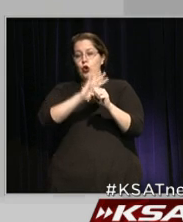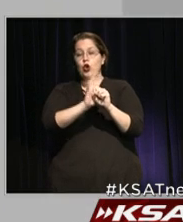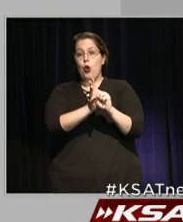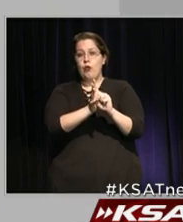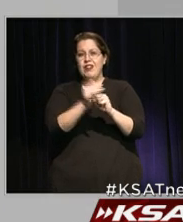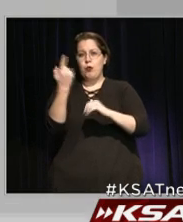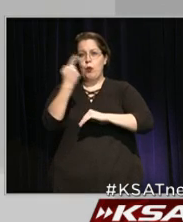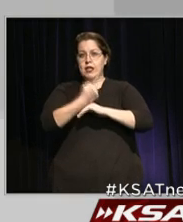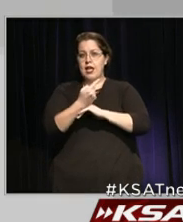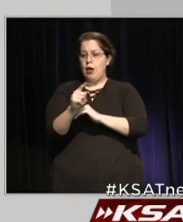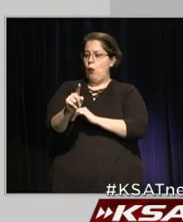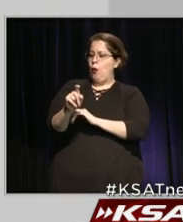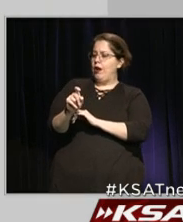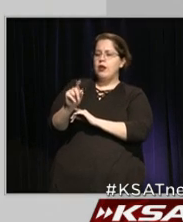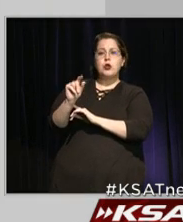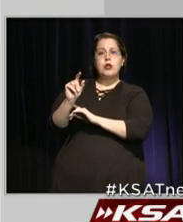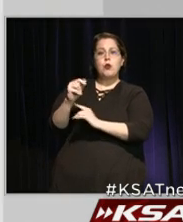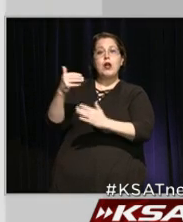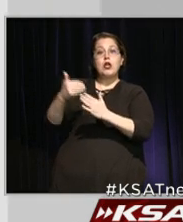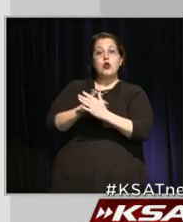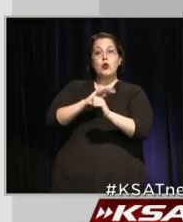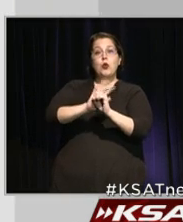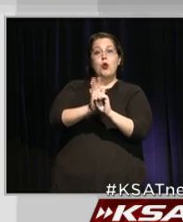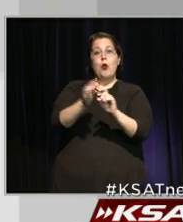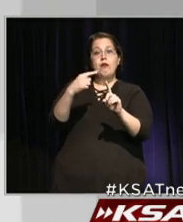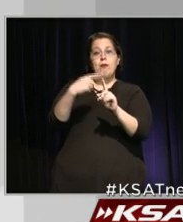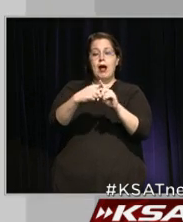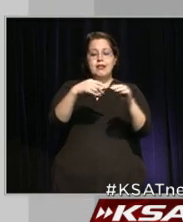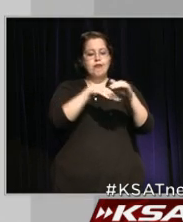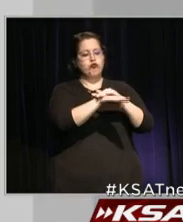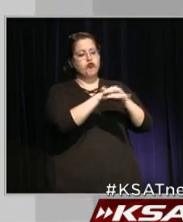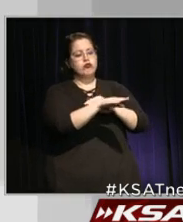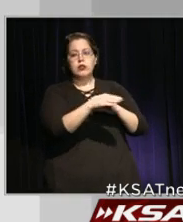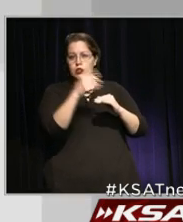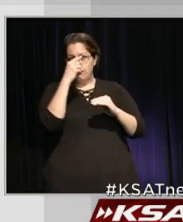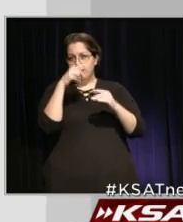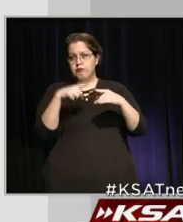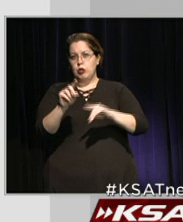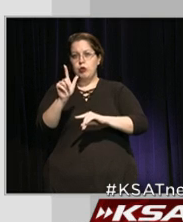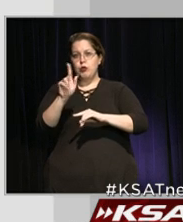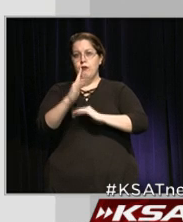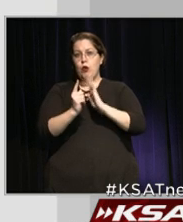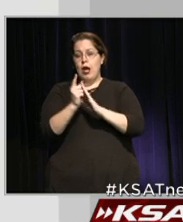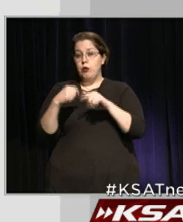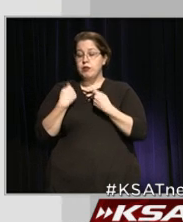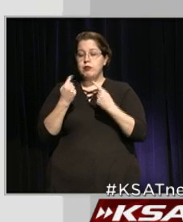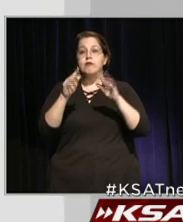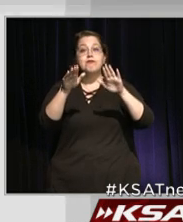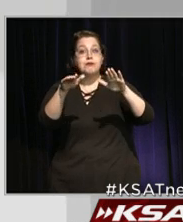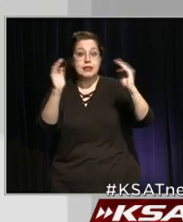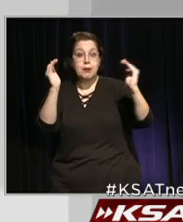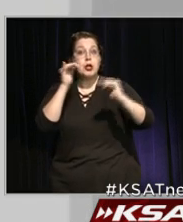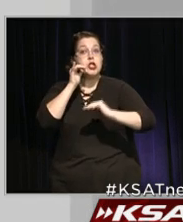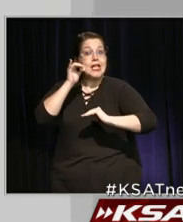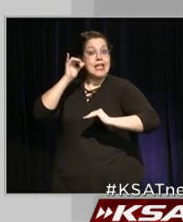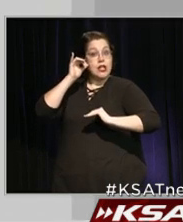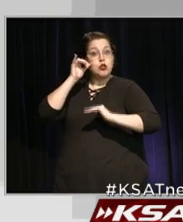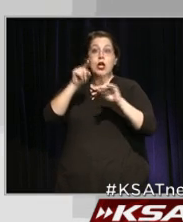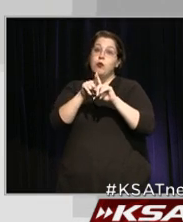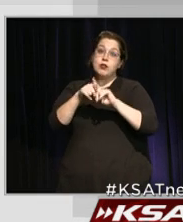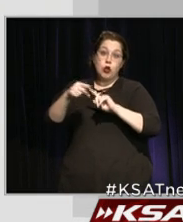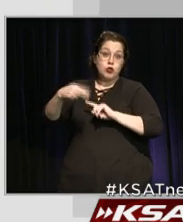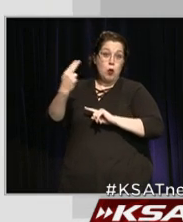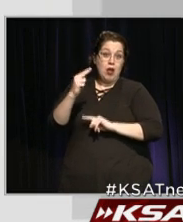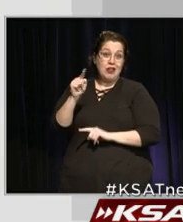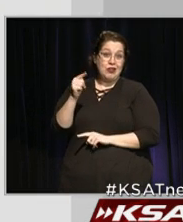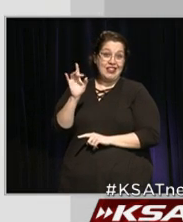in a single day, 120 new COVID-19 admissions over the last 24 hours. For comparison, yesterday was also high, and there